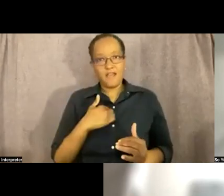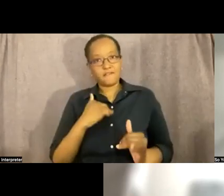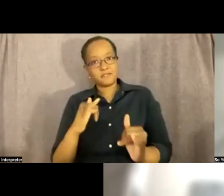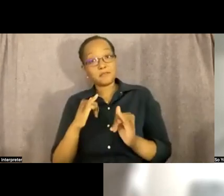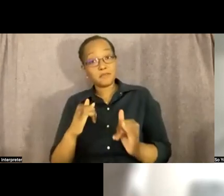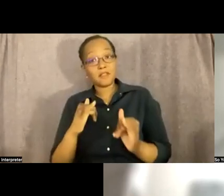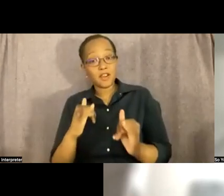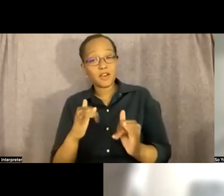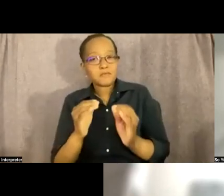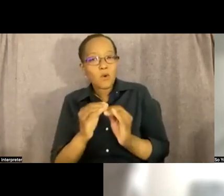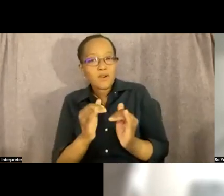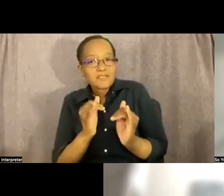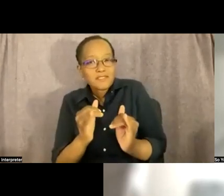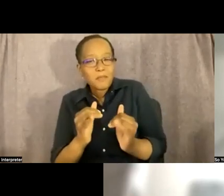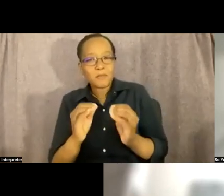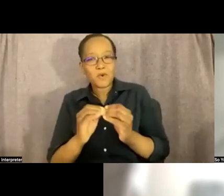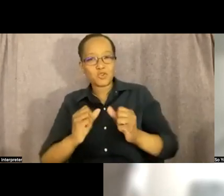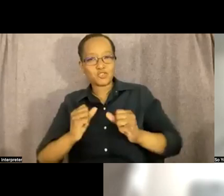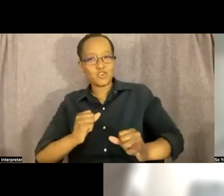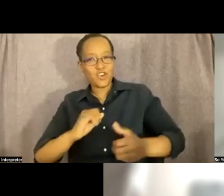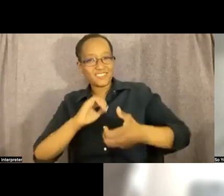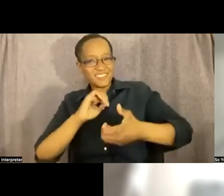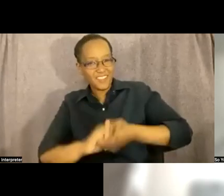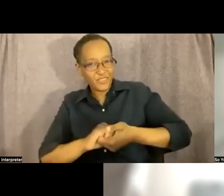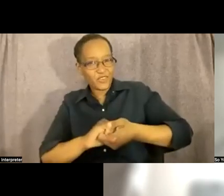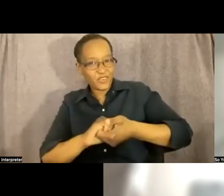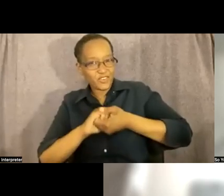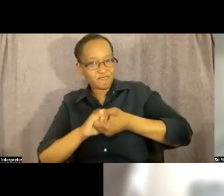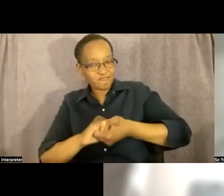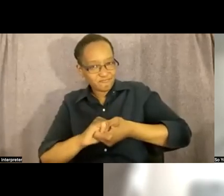we're we're and we're stronger together so that's kind of